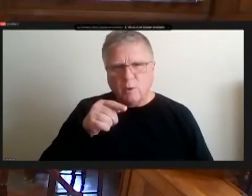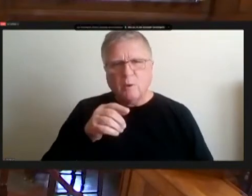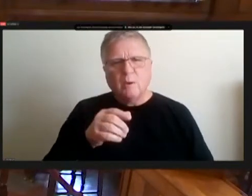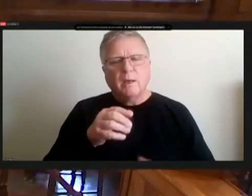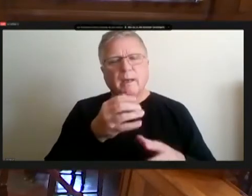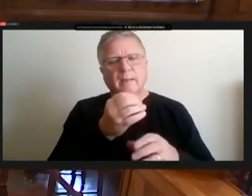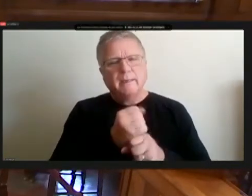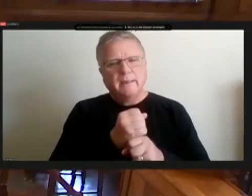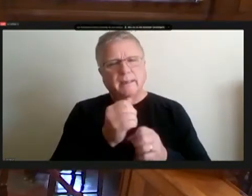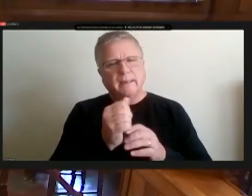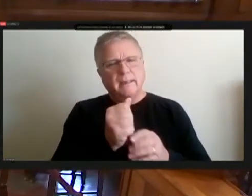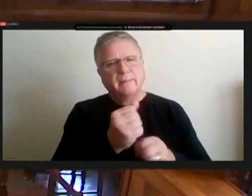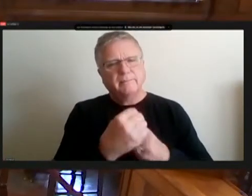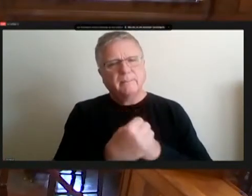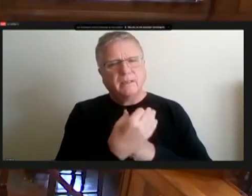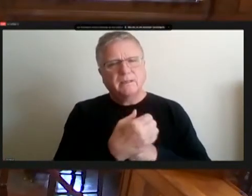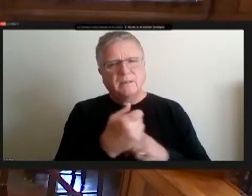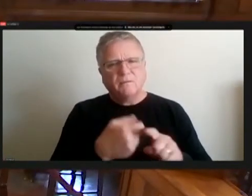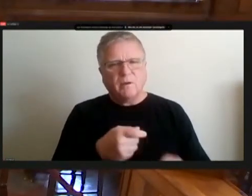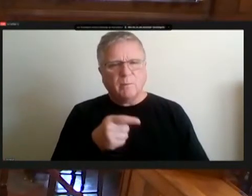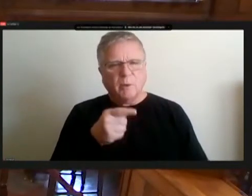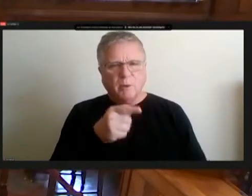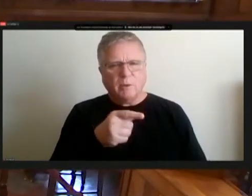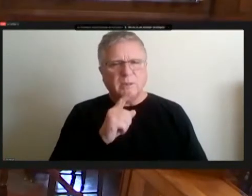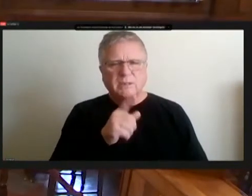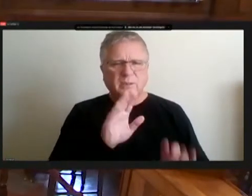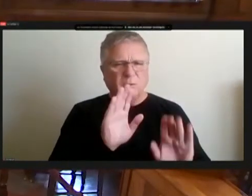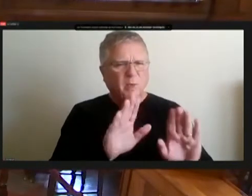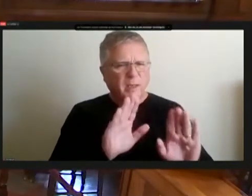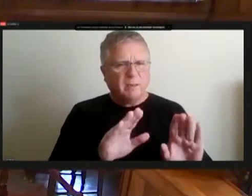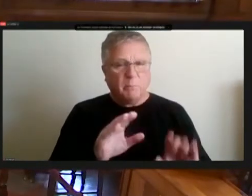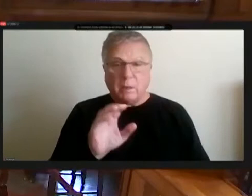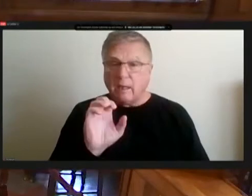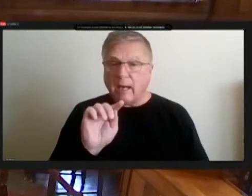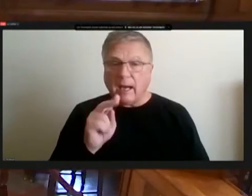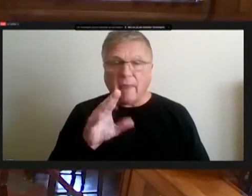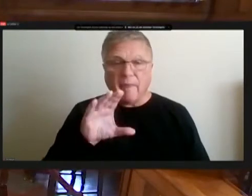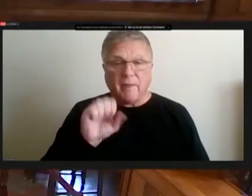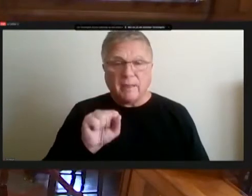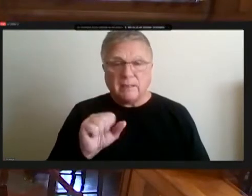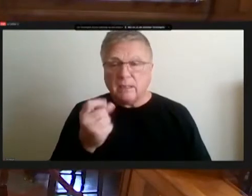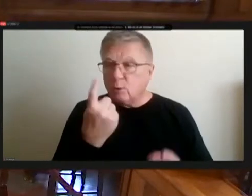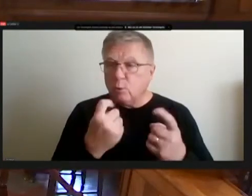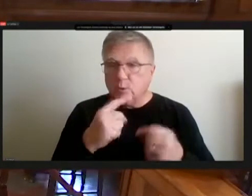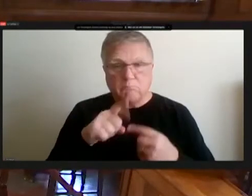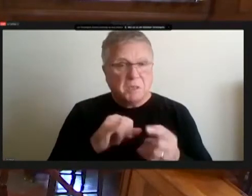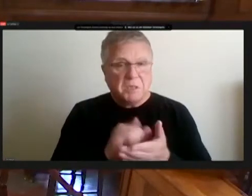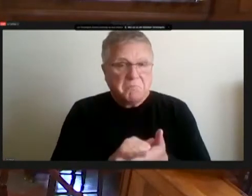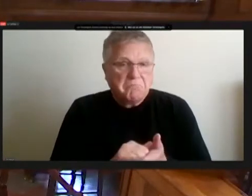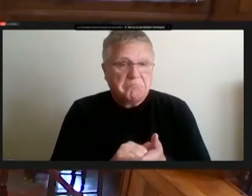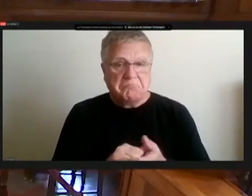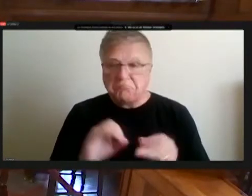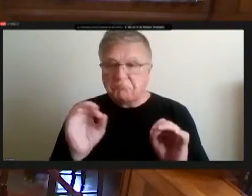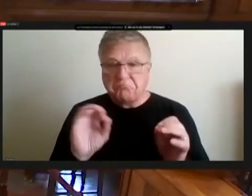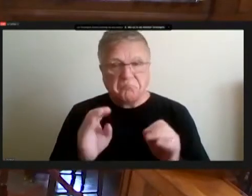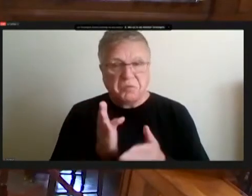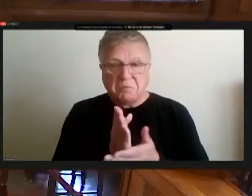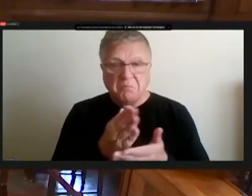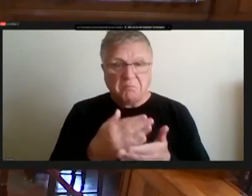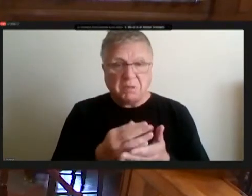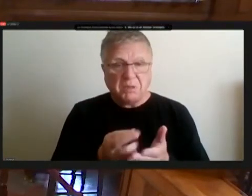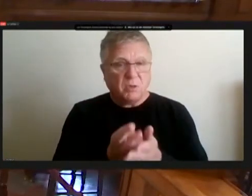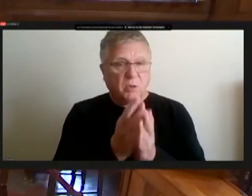she's great so um but as to ethics are there any questions about that we we don't have any budget uh requests this year